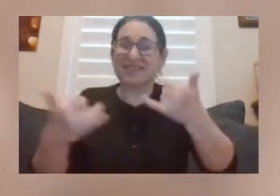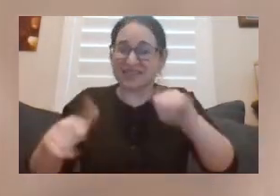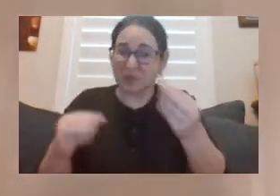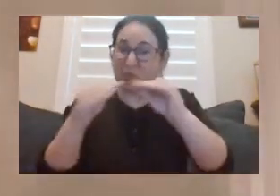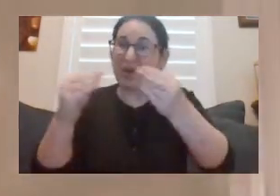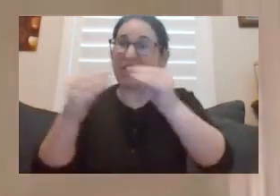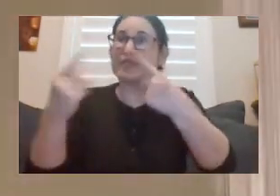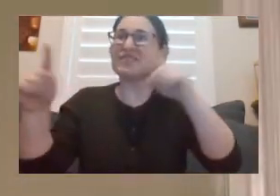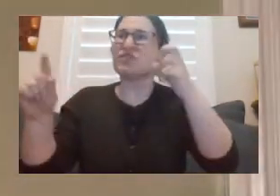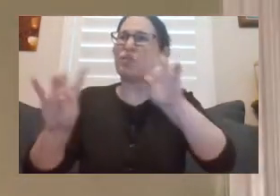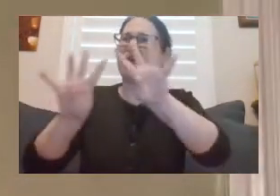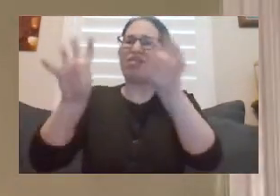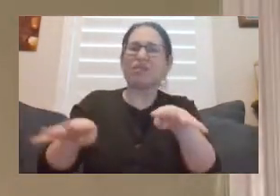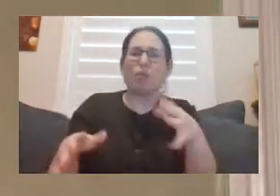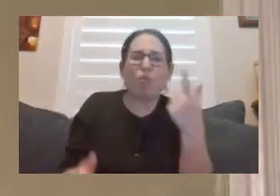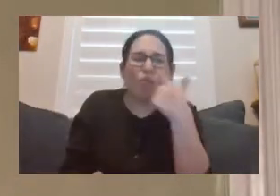sacrifice be?